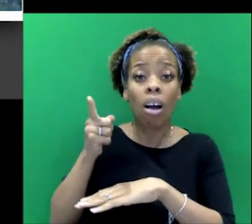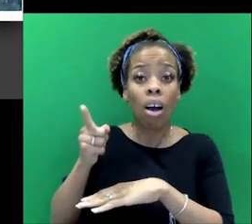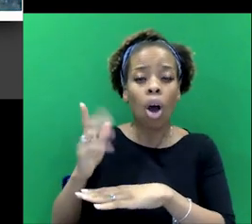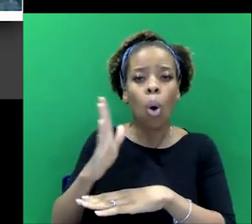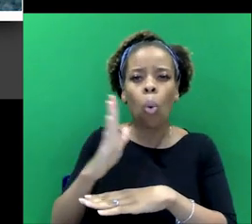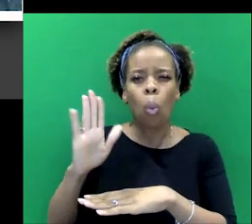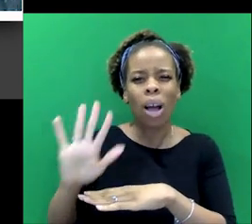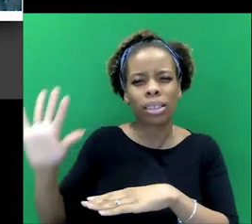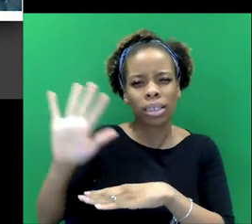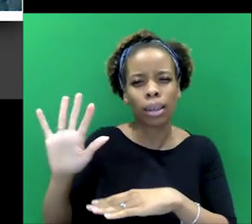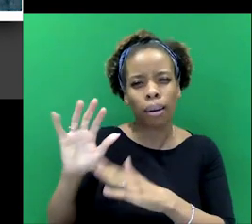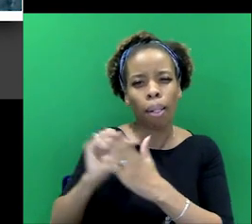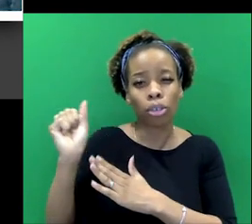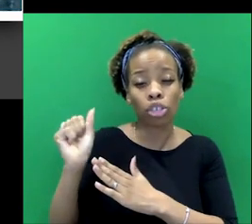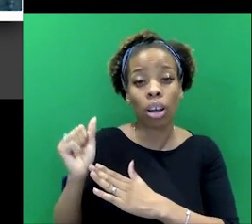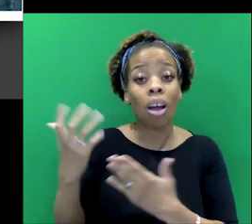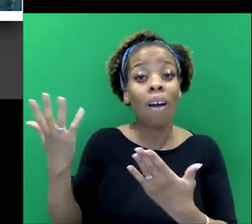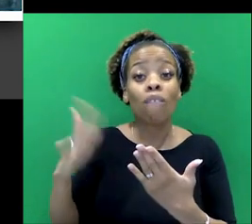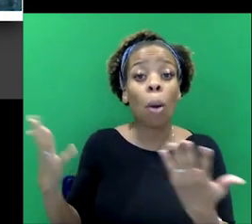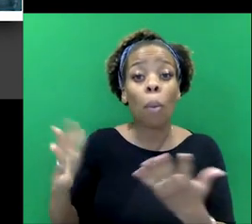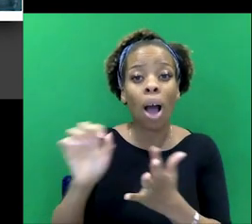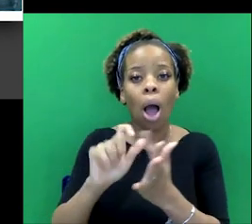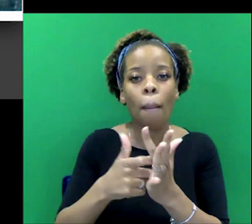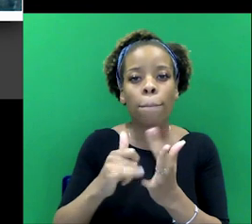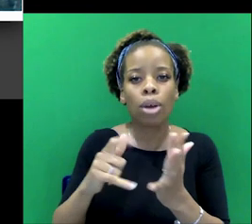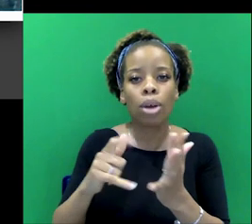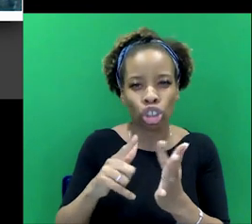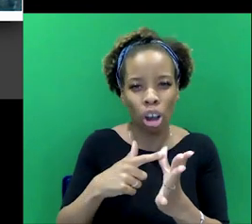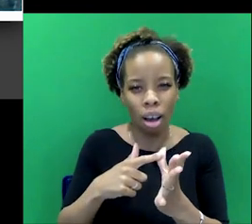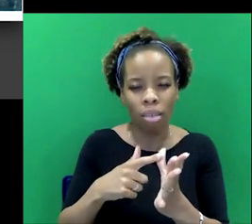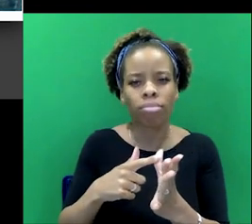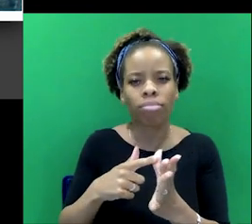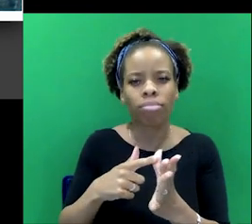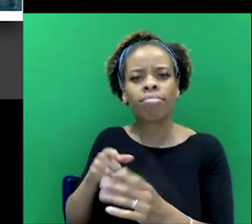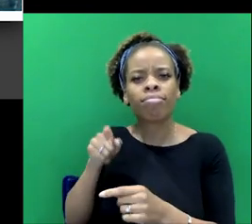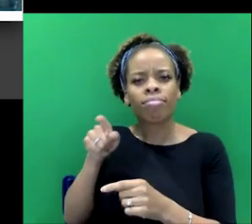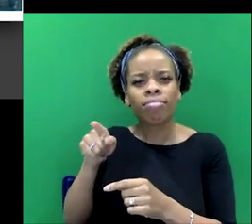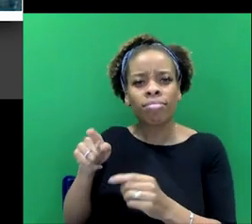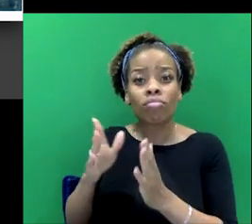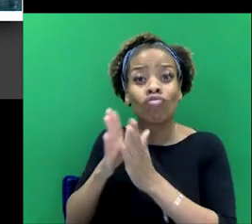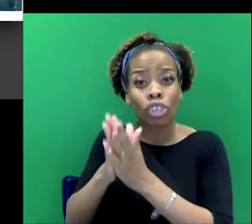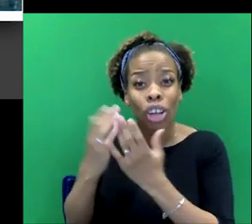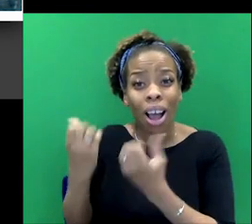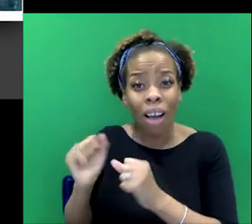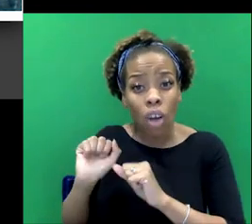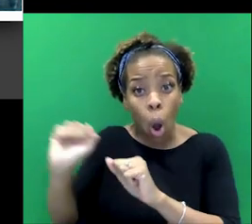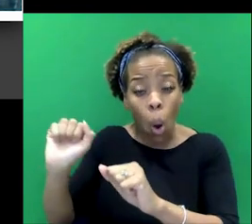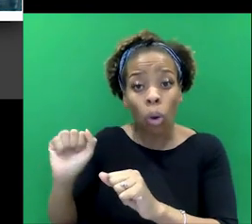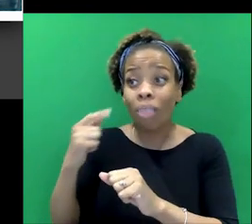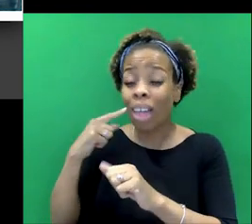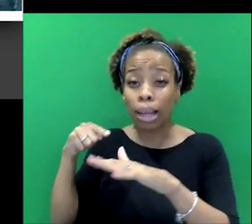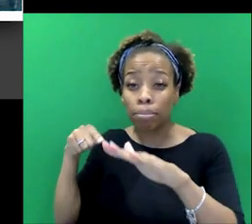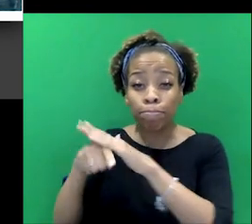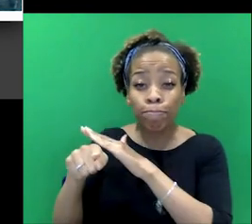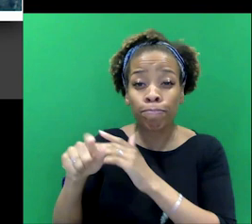came from Persia. They're followers of Zoroastrianism. They left Persia because of Arab persecution,